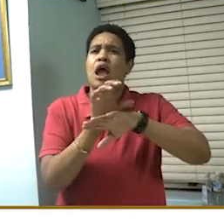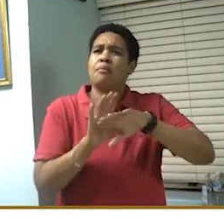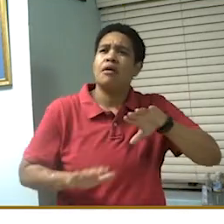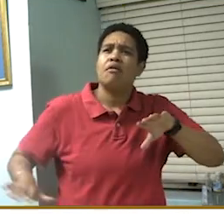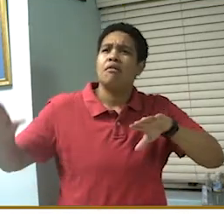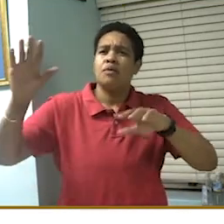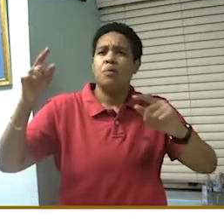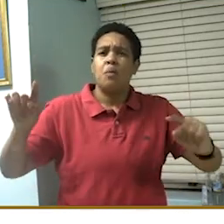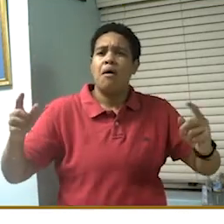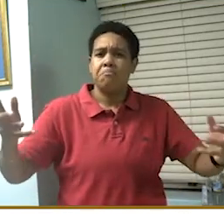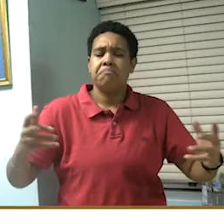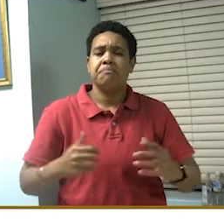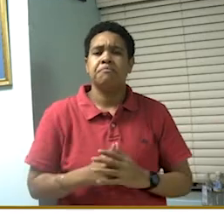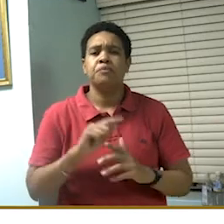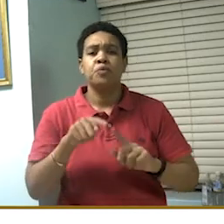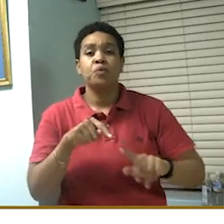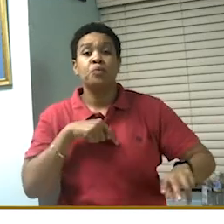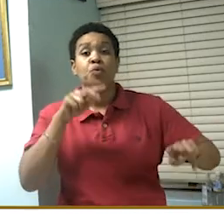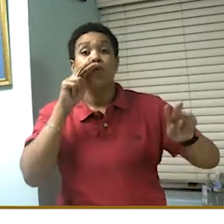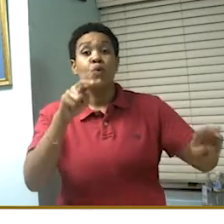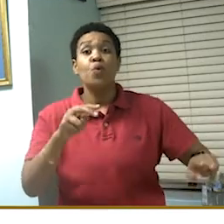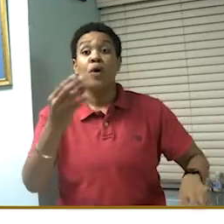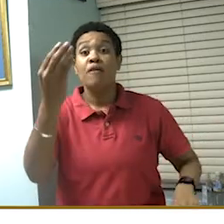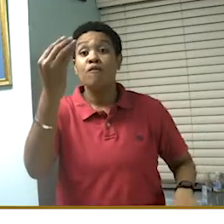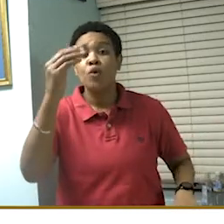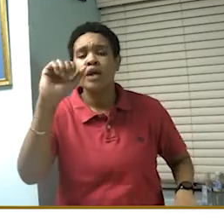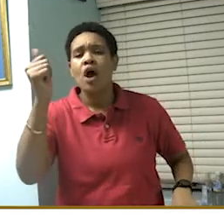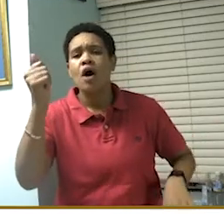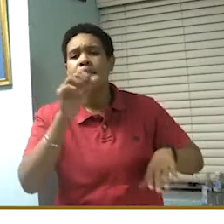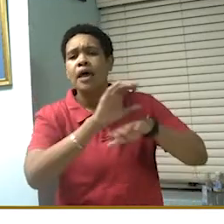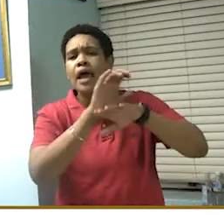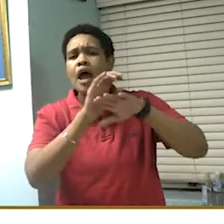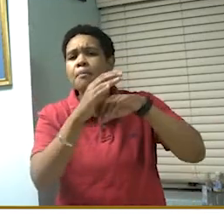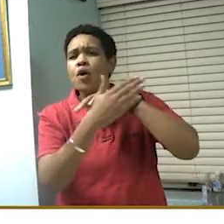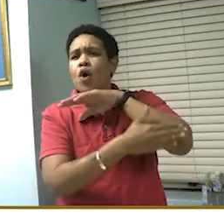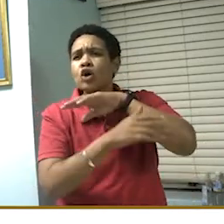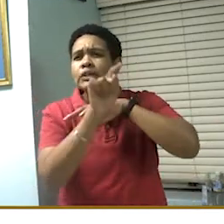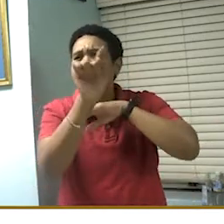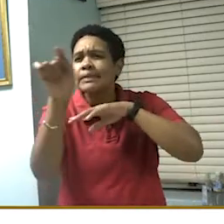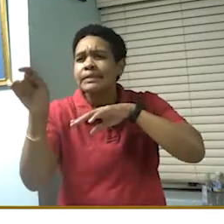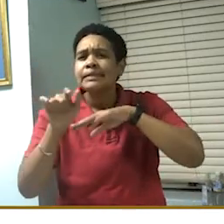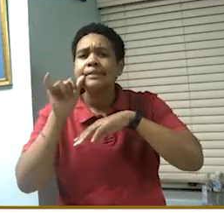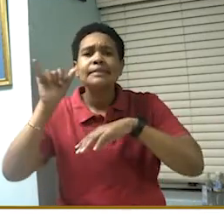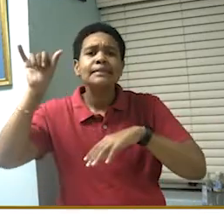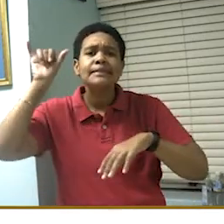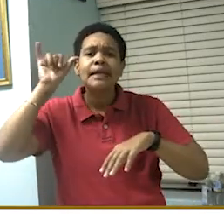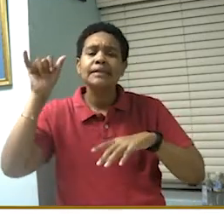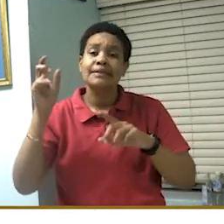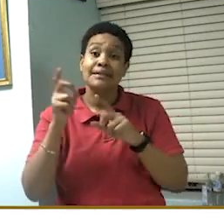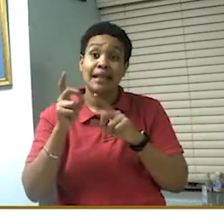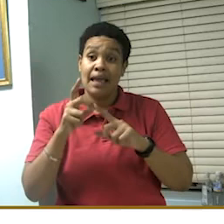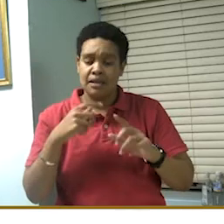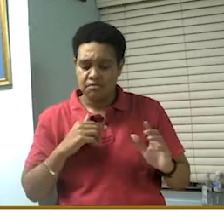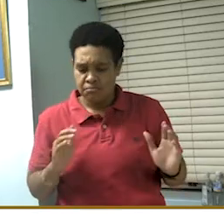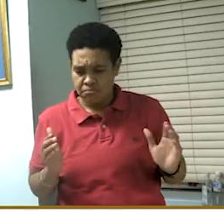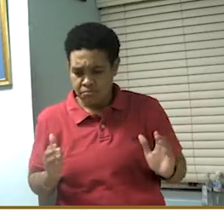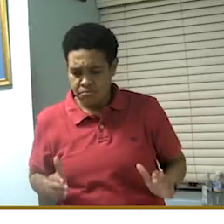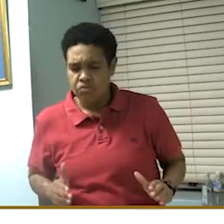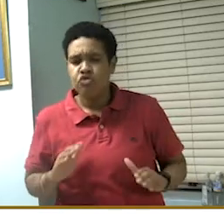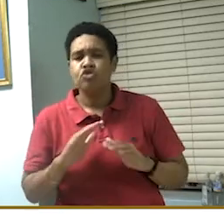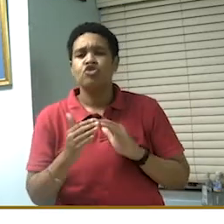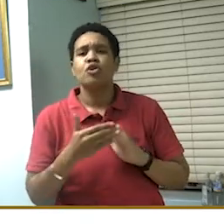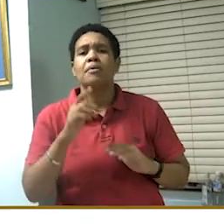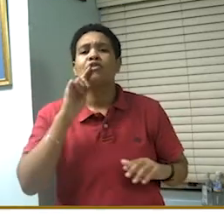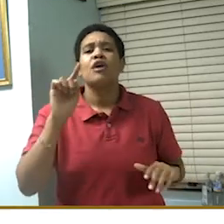When we looked at 14 other Caribbean countries, as of yesterday's date, Jamaica ranked